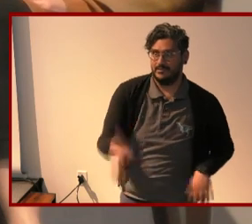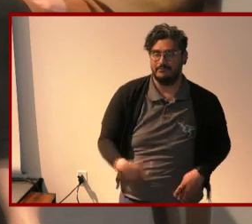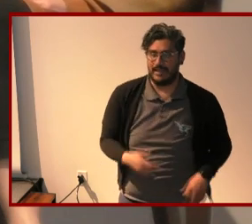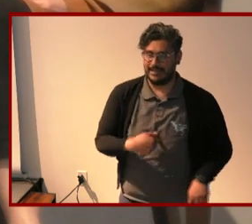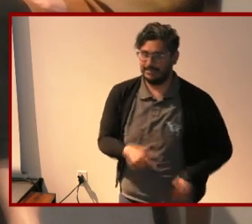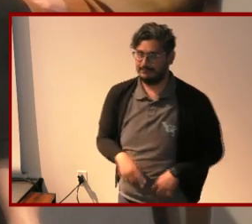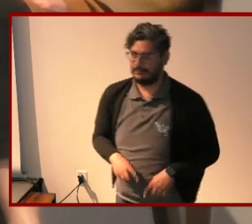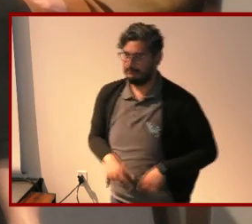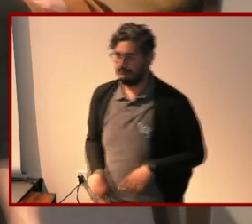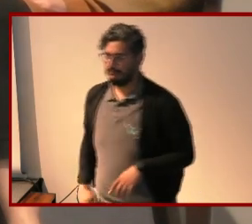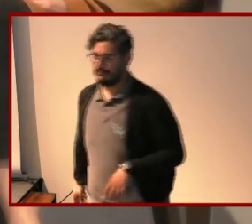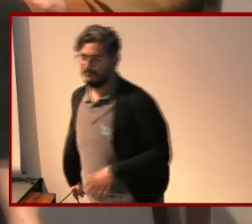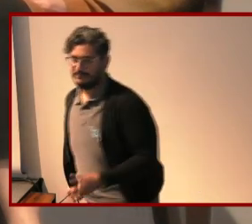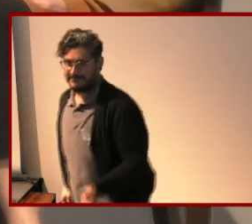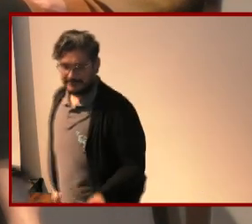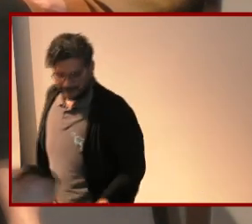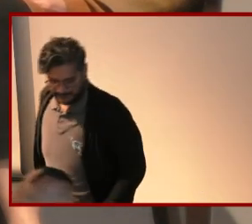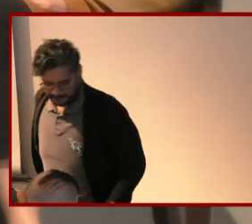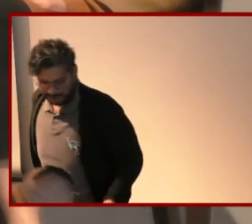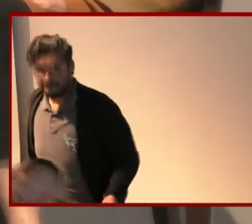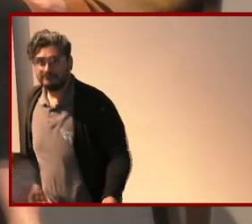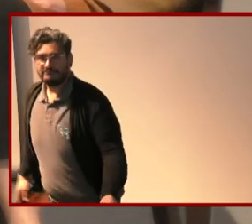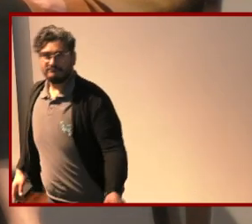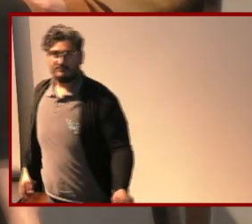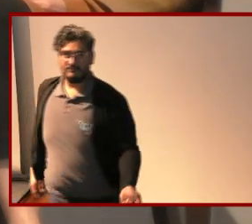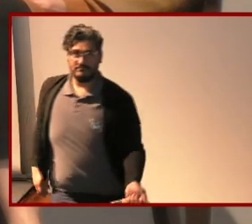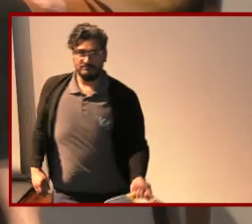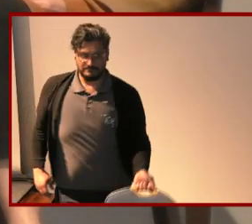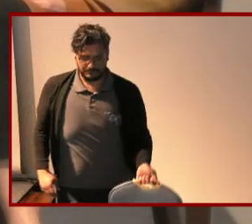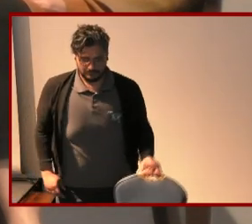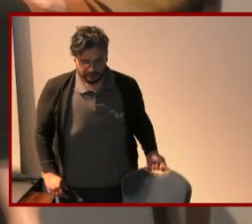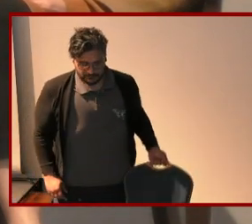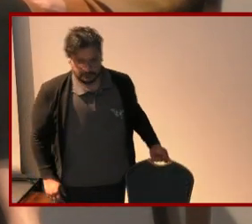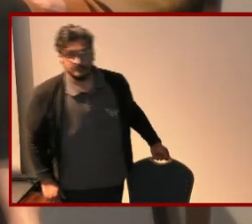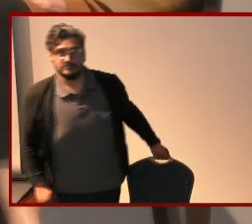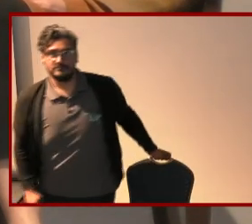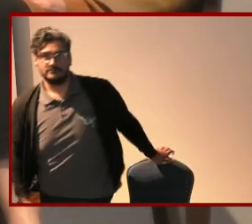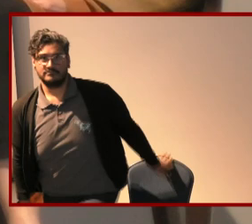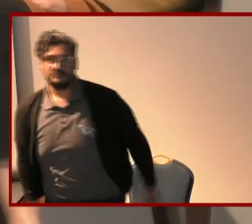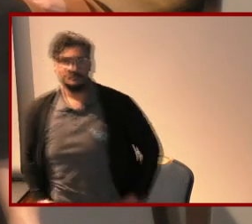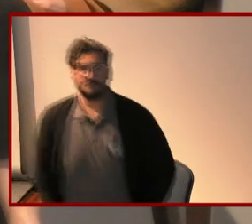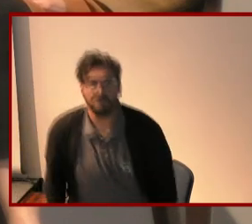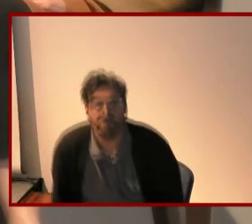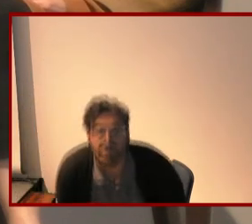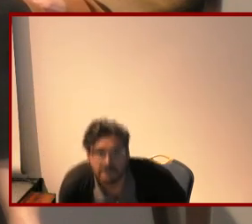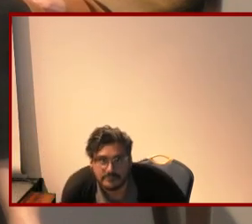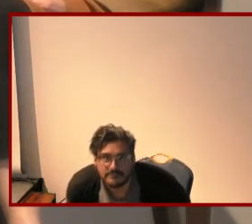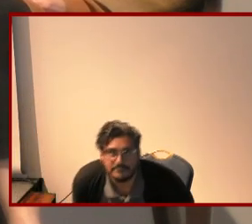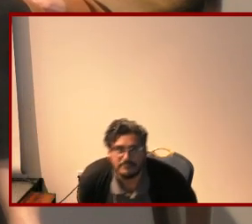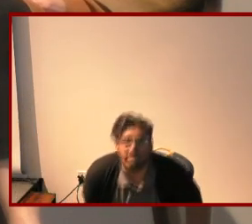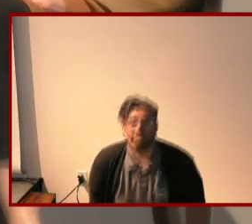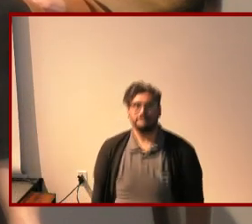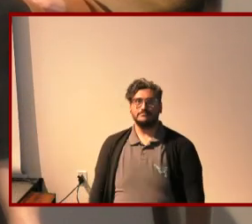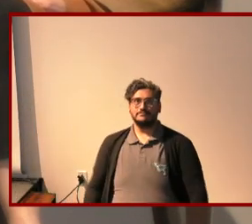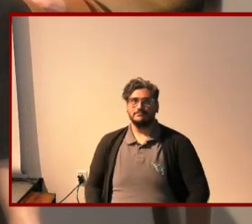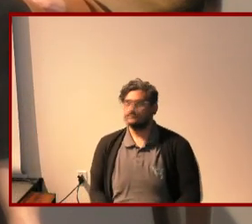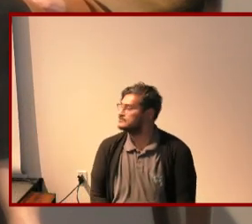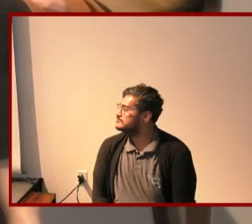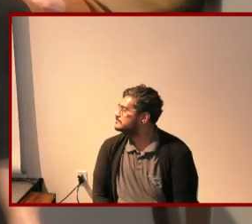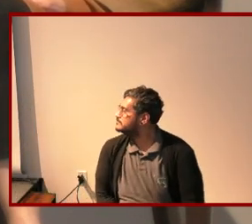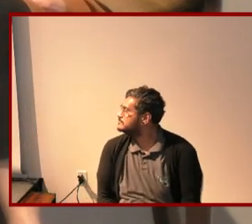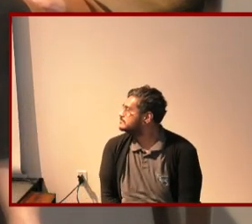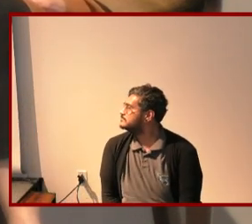green sweater and beige pants um sorry about that you got the switch